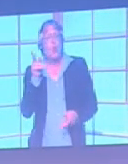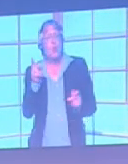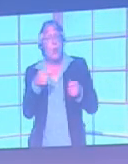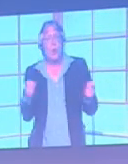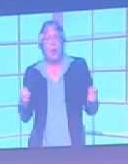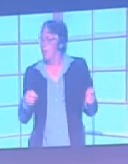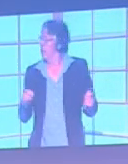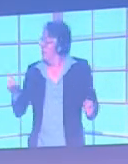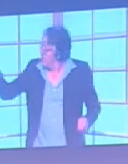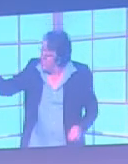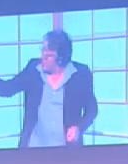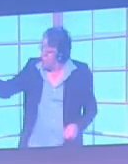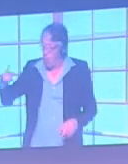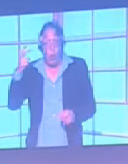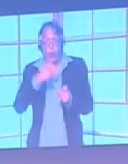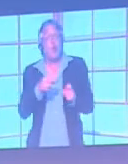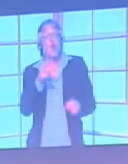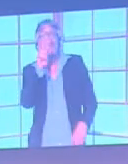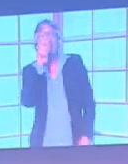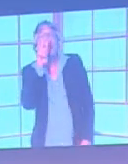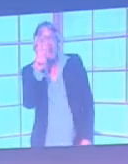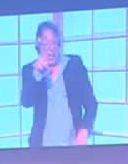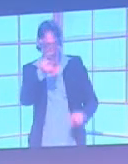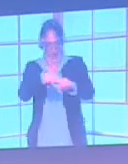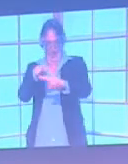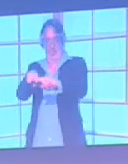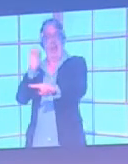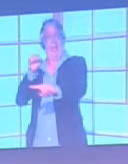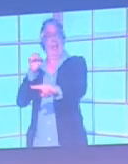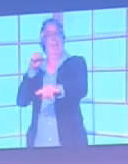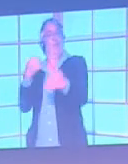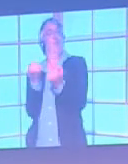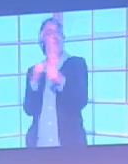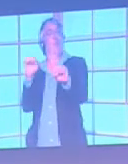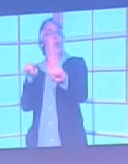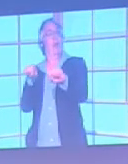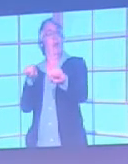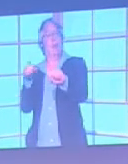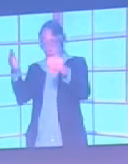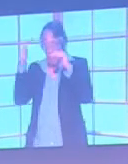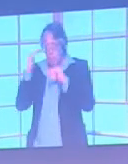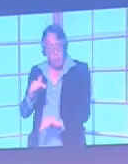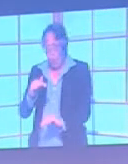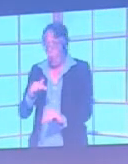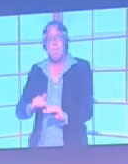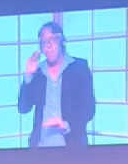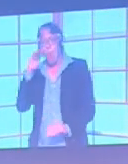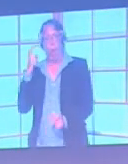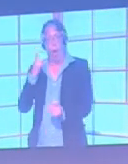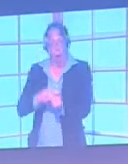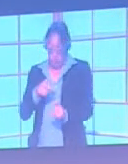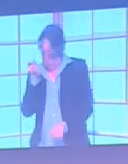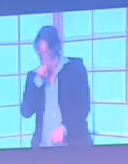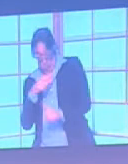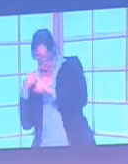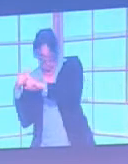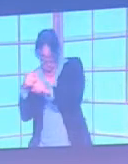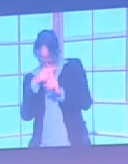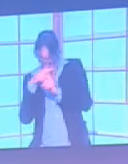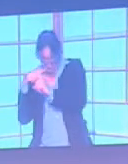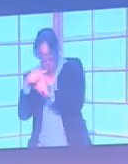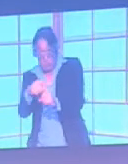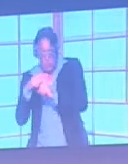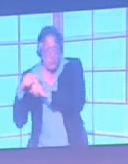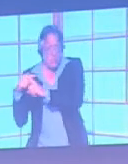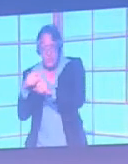tickets, seats up there, but you can't really tell where they are. But in the bottom image, it's even harder to tell which types of seats are